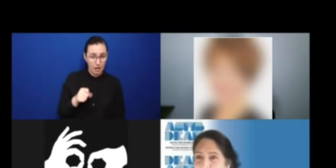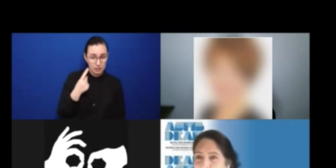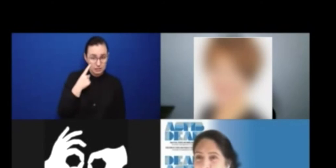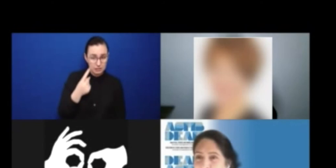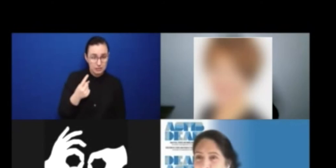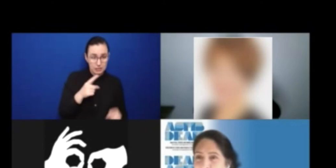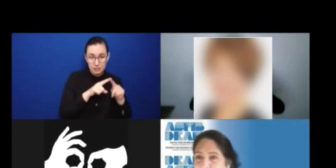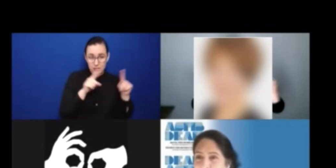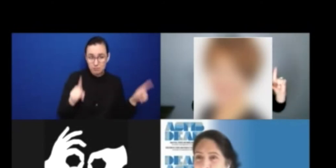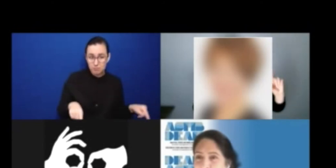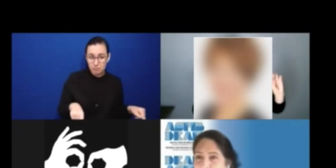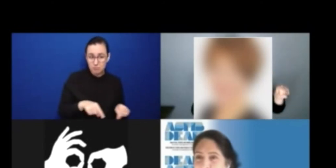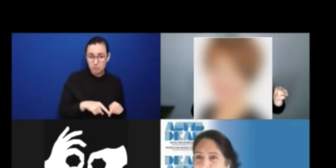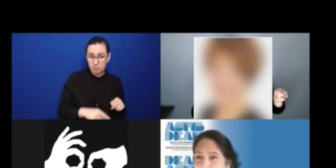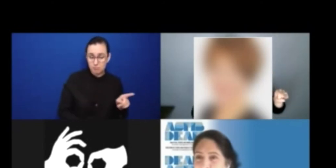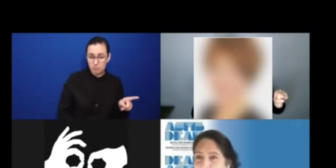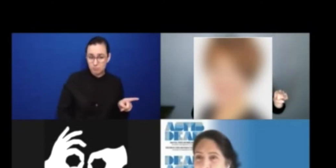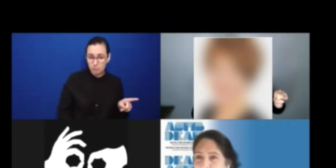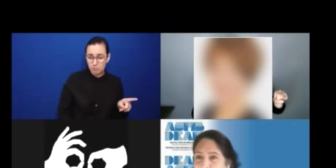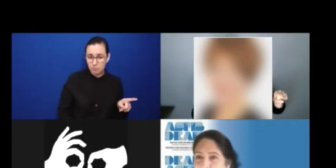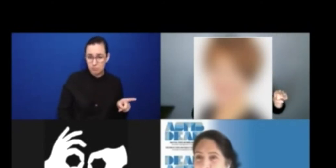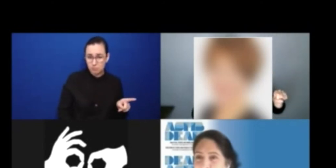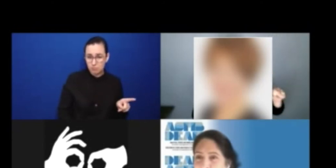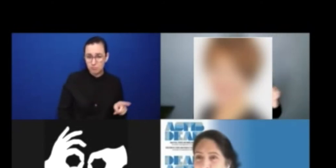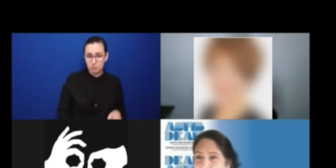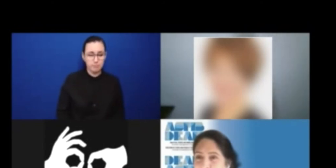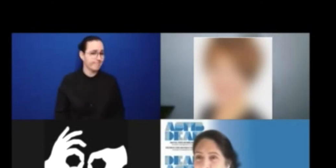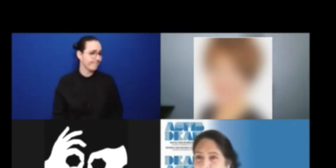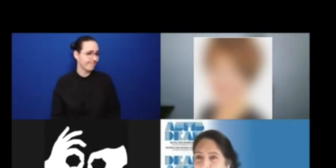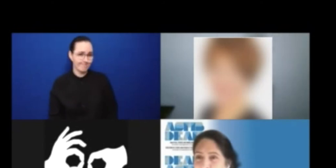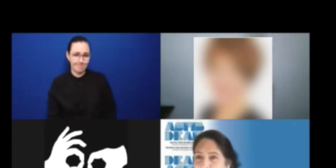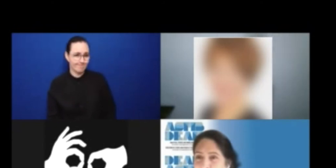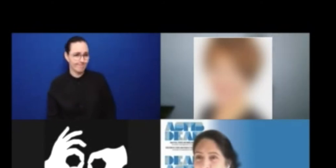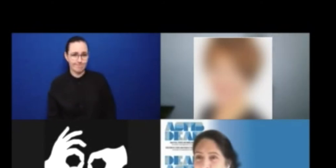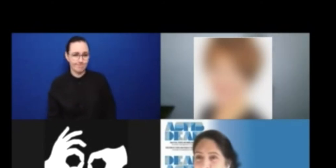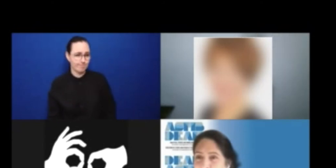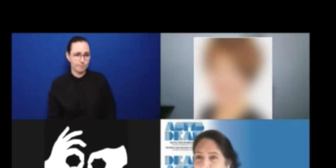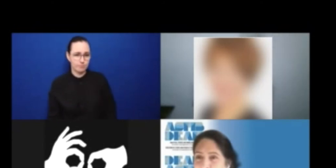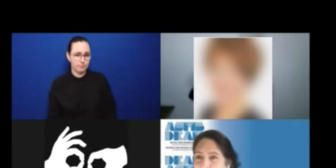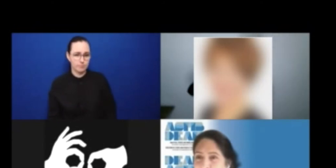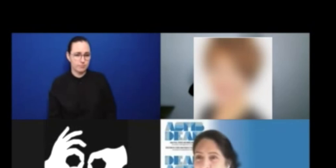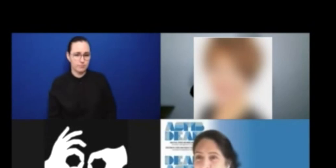The title slide? Not yet.